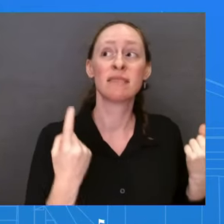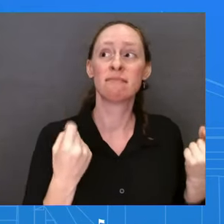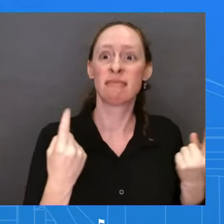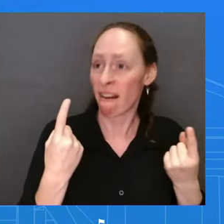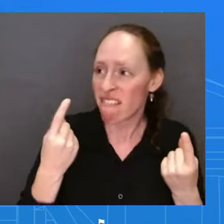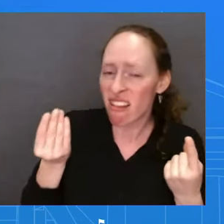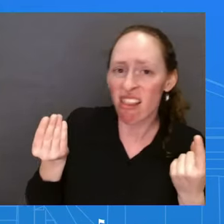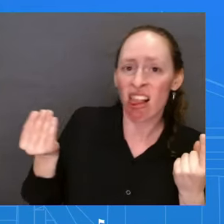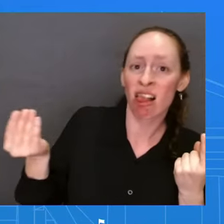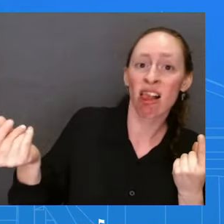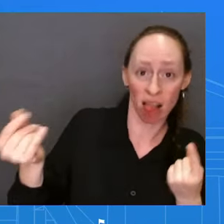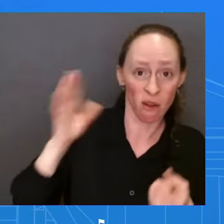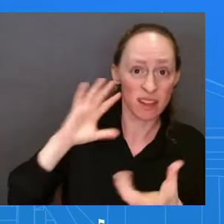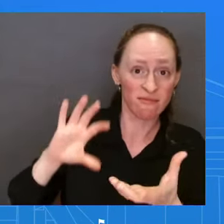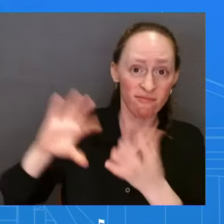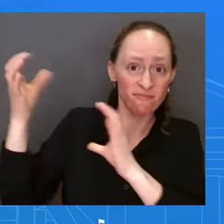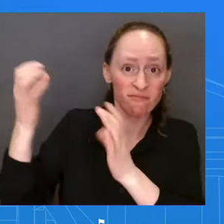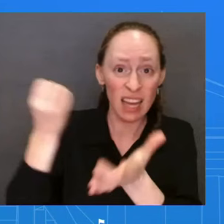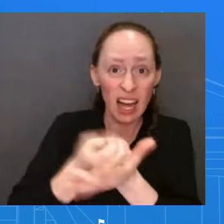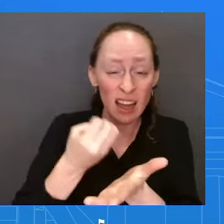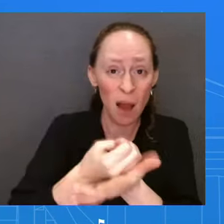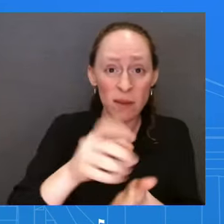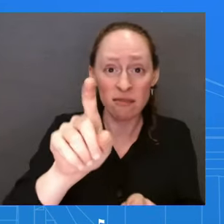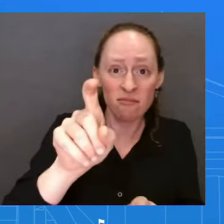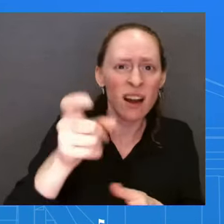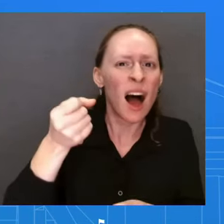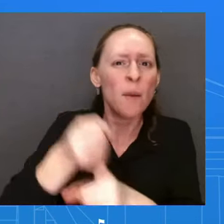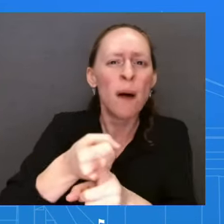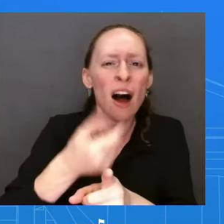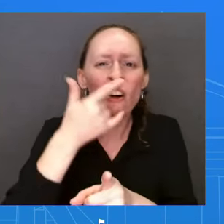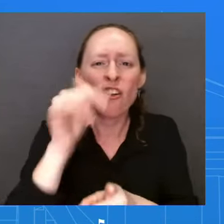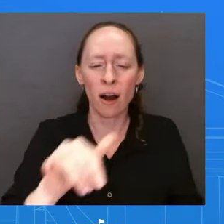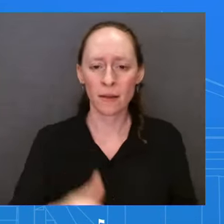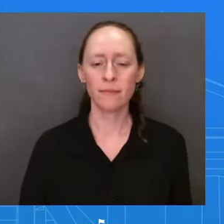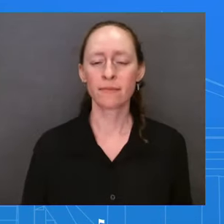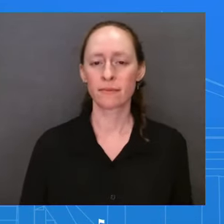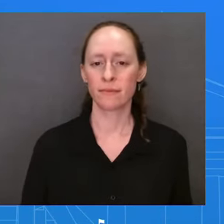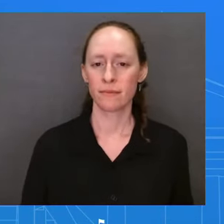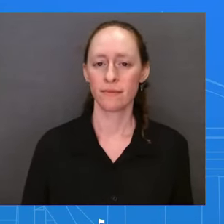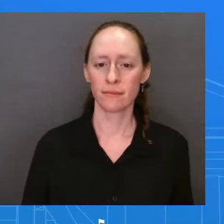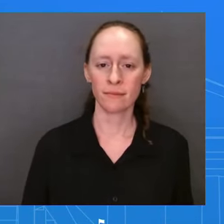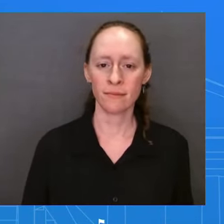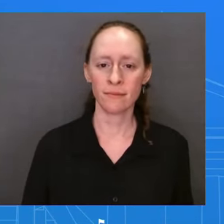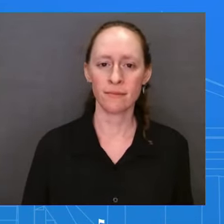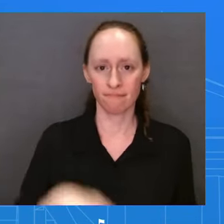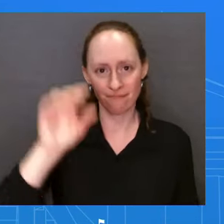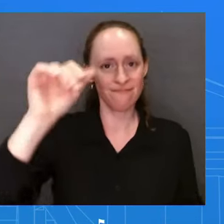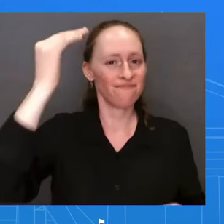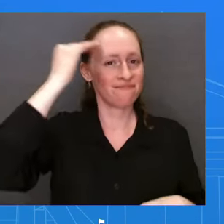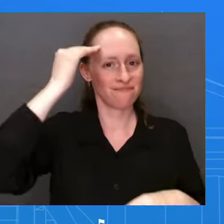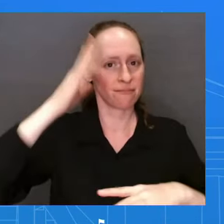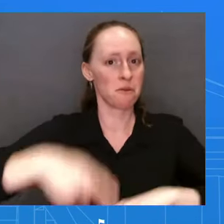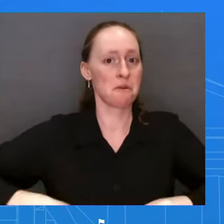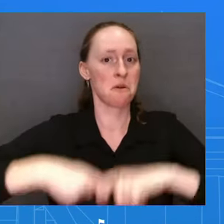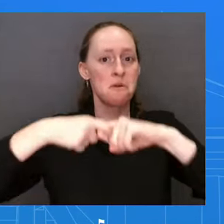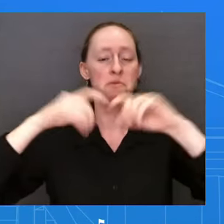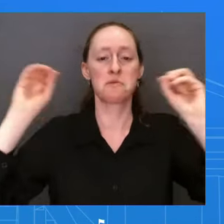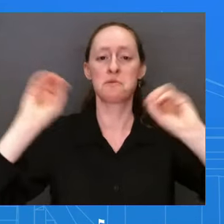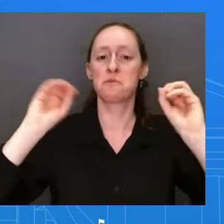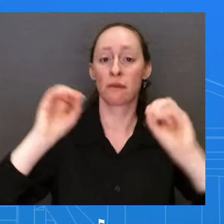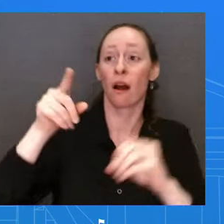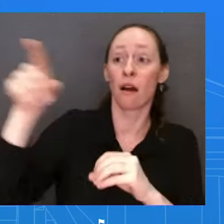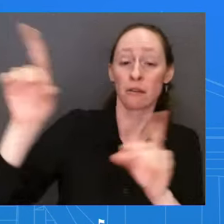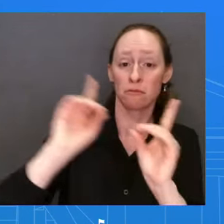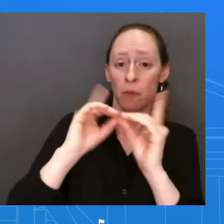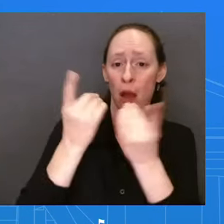student loan pause, the Department of Education is going to be in touch directly with student borrowers to make sure that they have